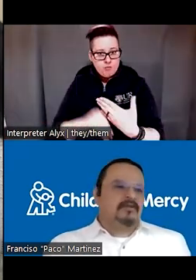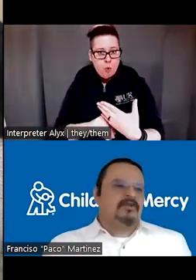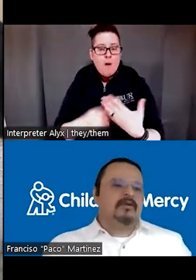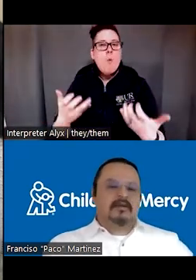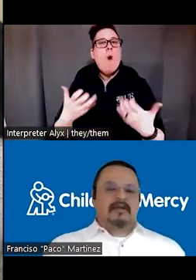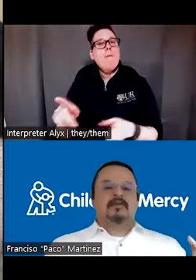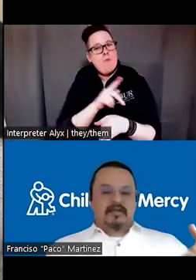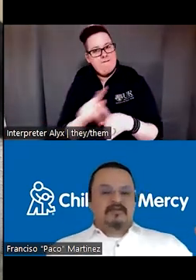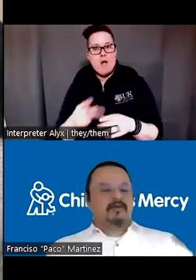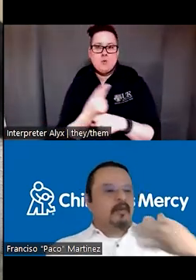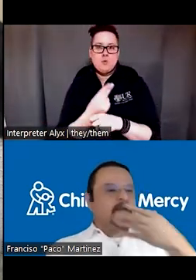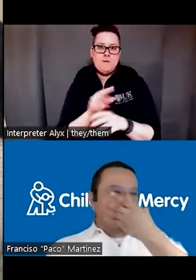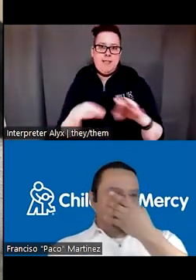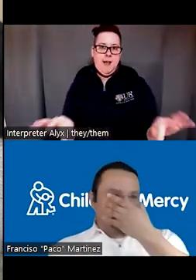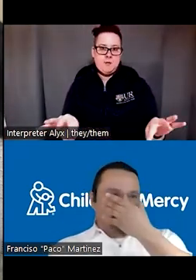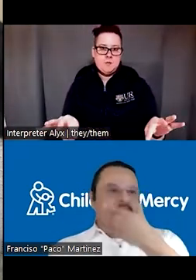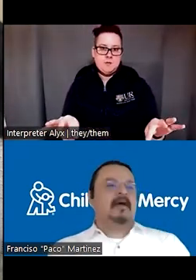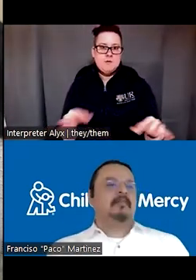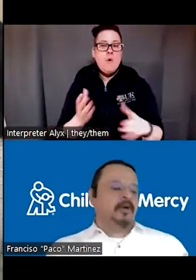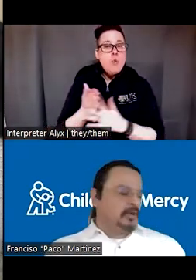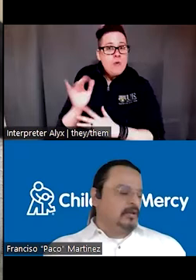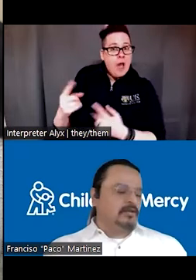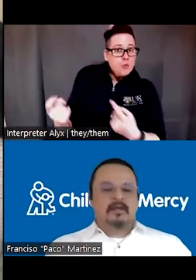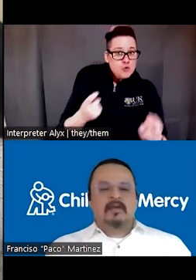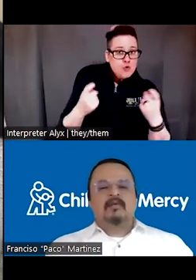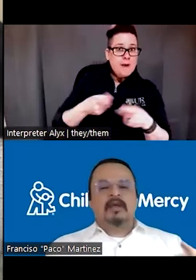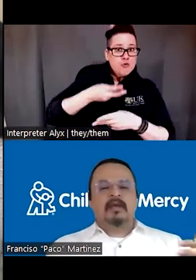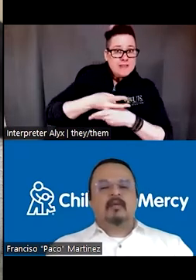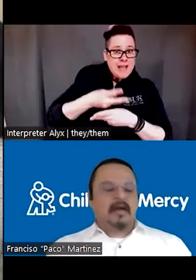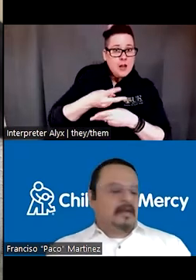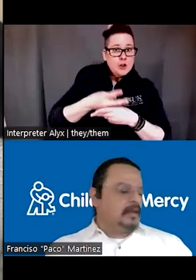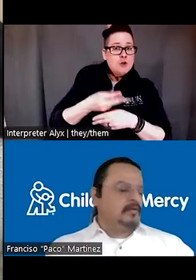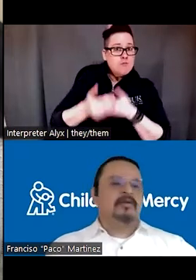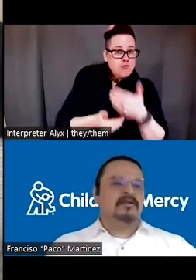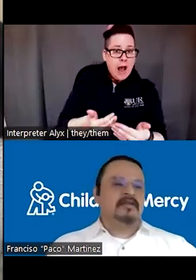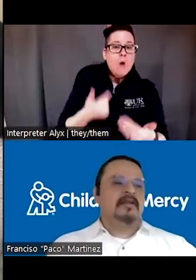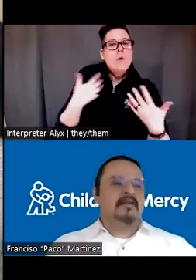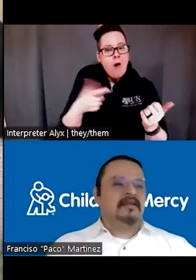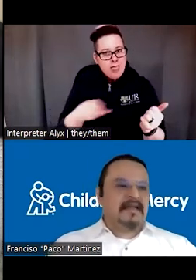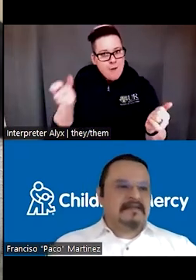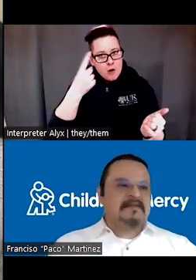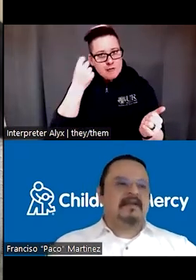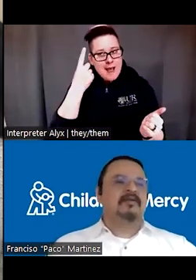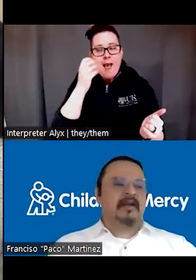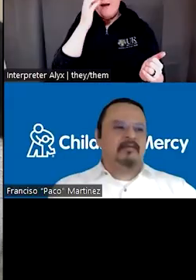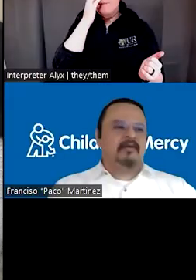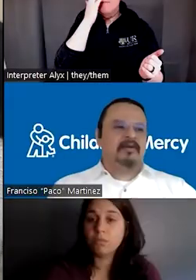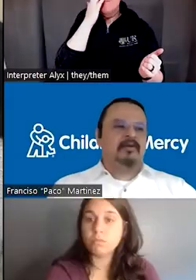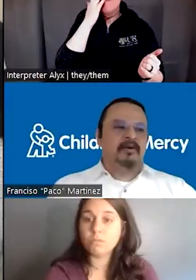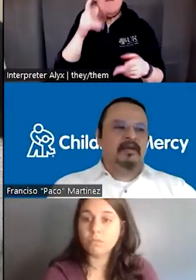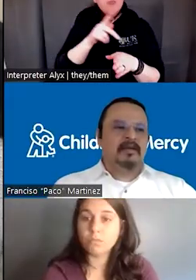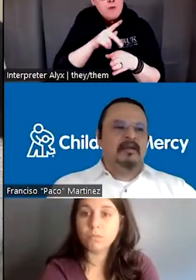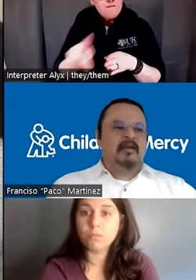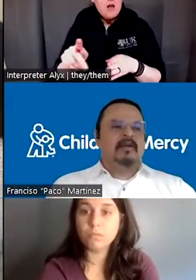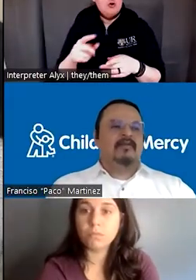And that's what we also like to these recruitment and retention protocols. We want them to understand that that's the correct way